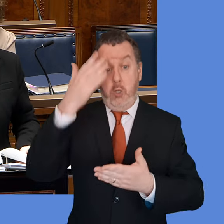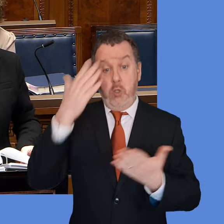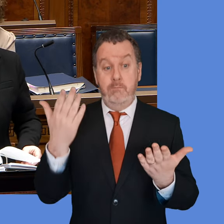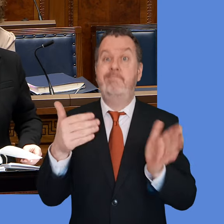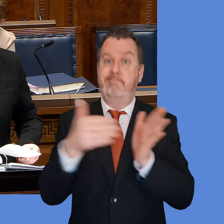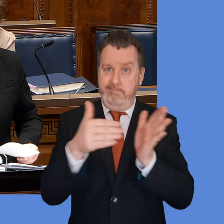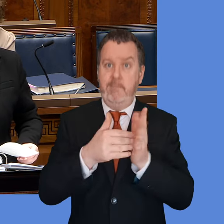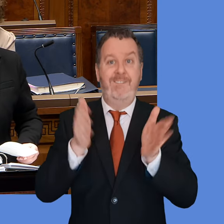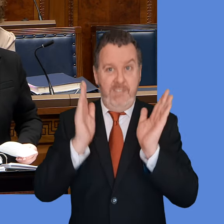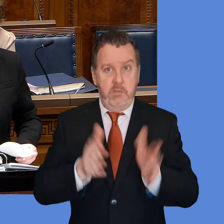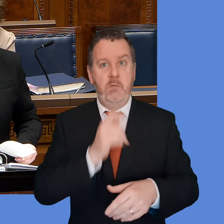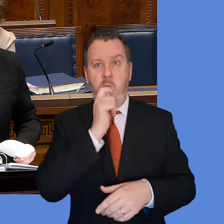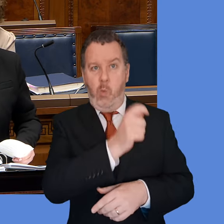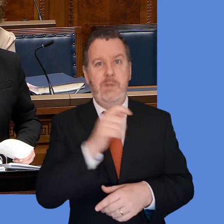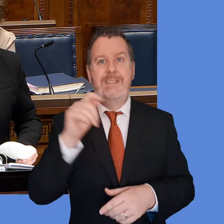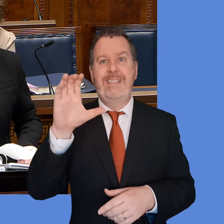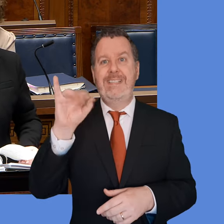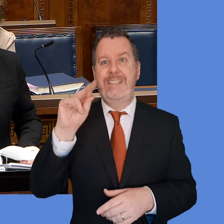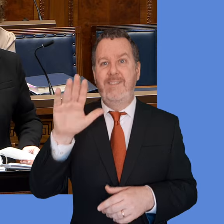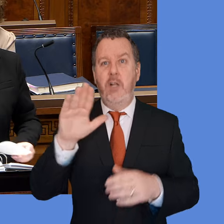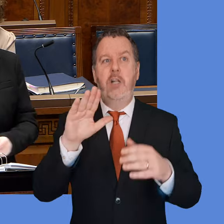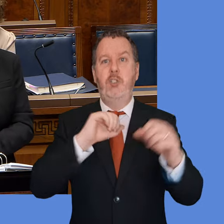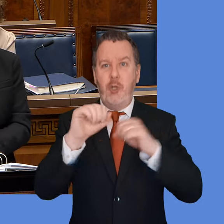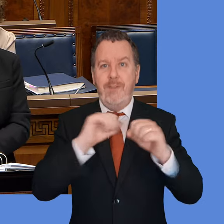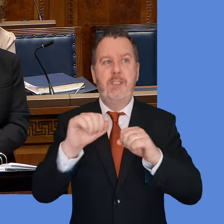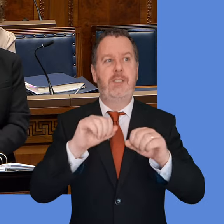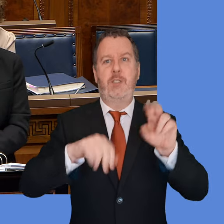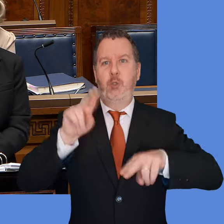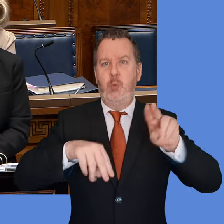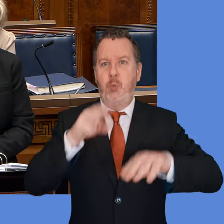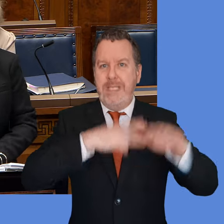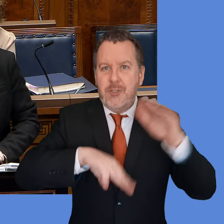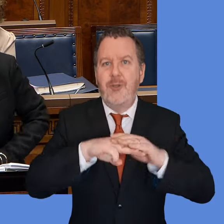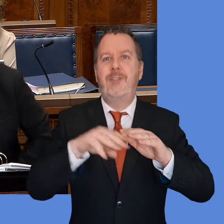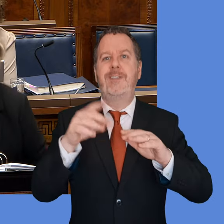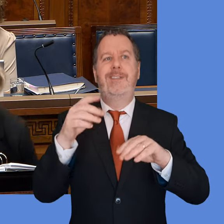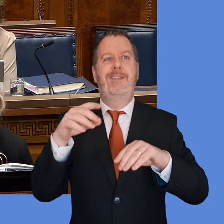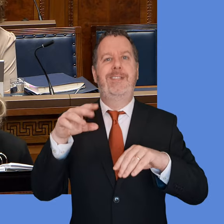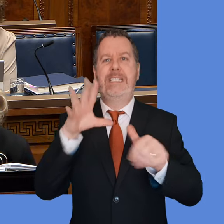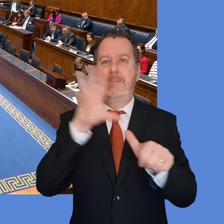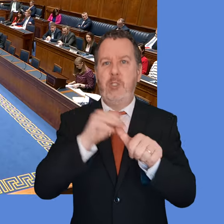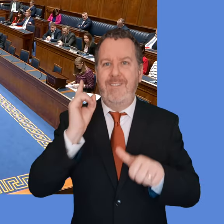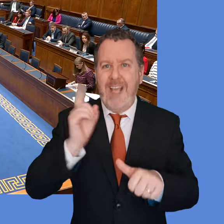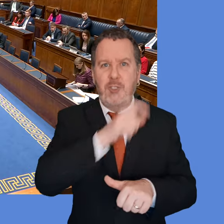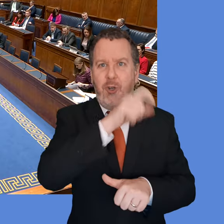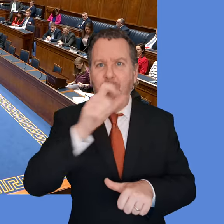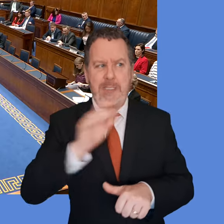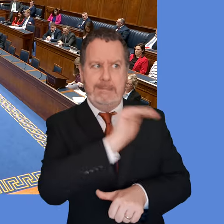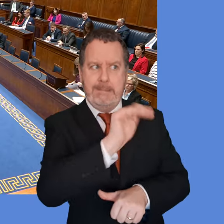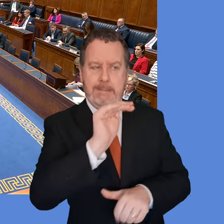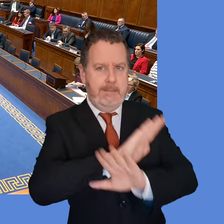has been given to all newly appointed ministers and spads in terms of what's expected. Ms Kimmins.